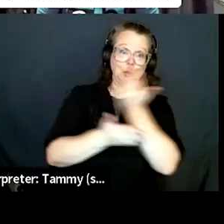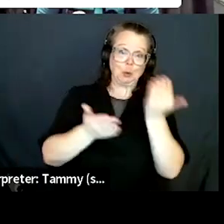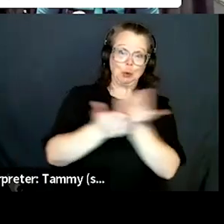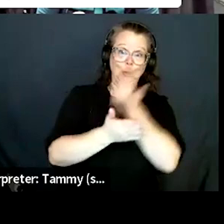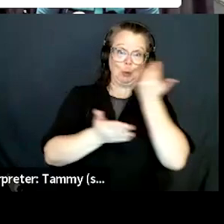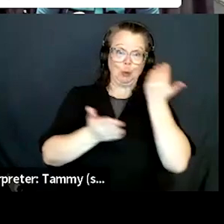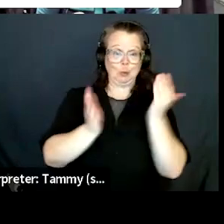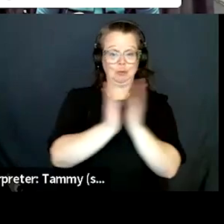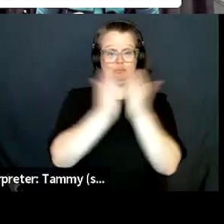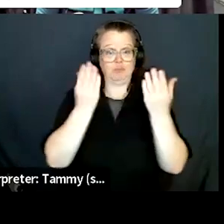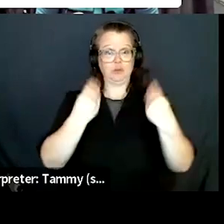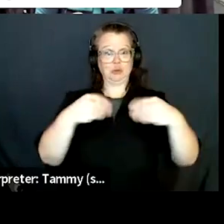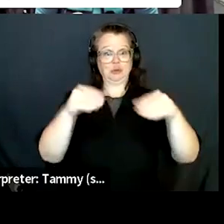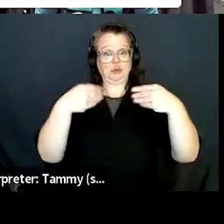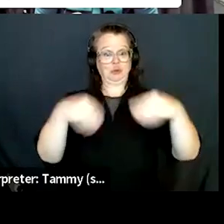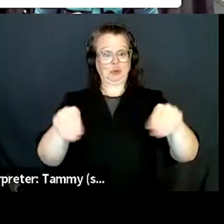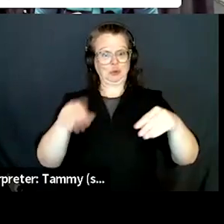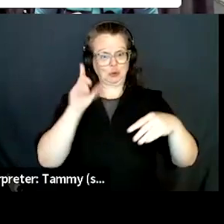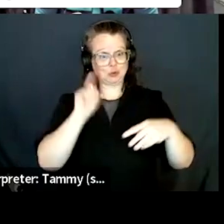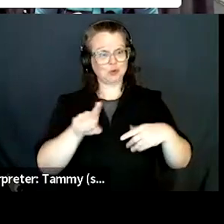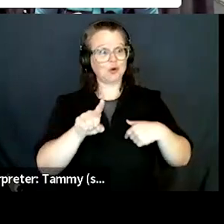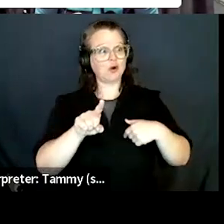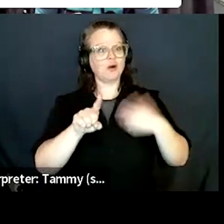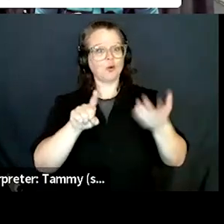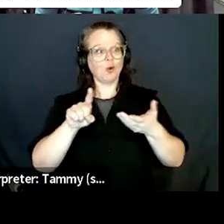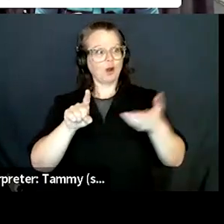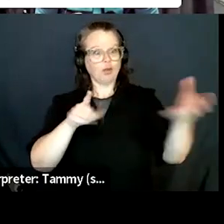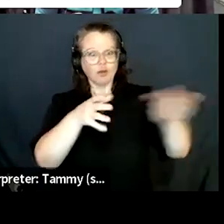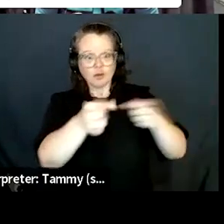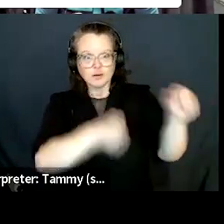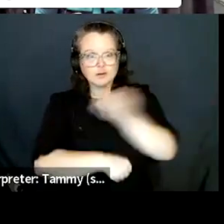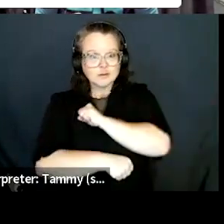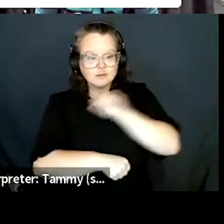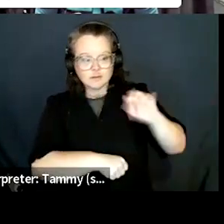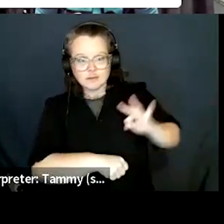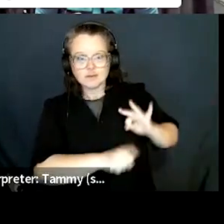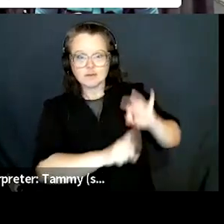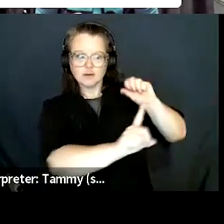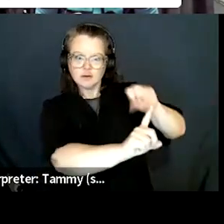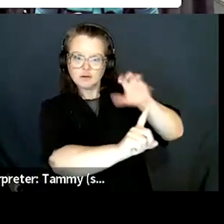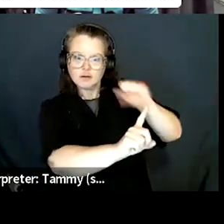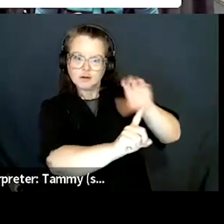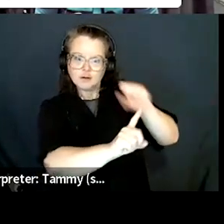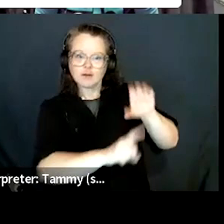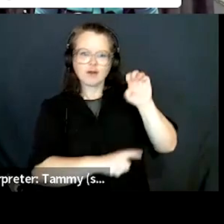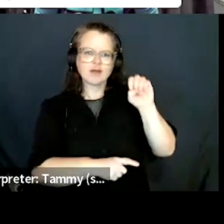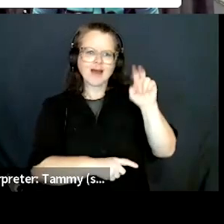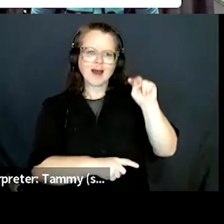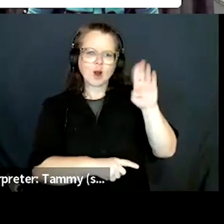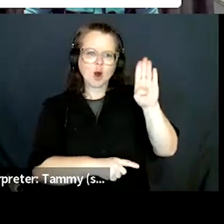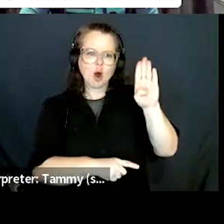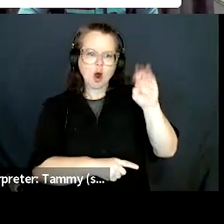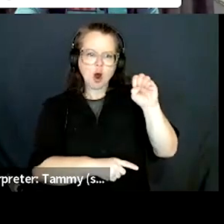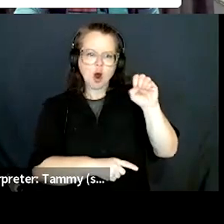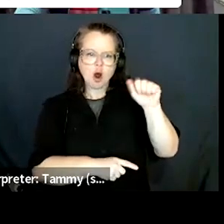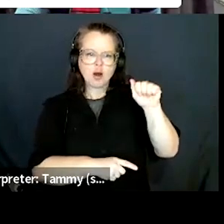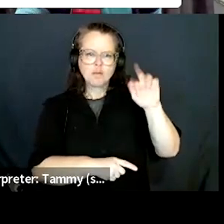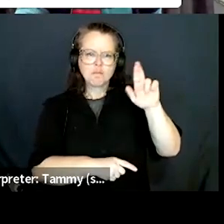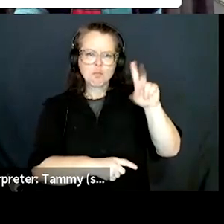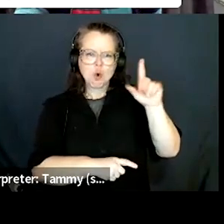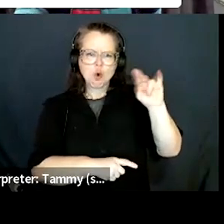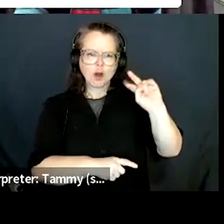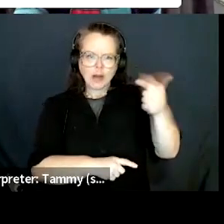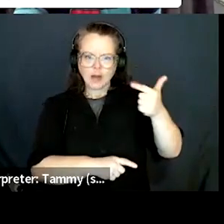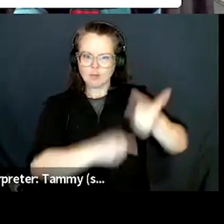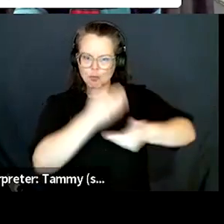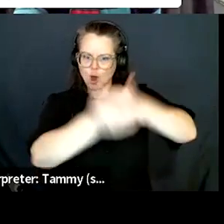there's some good stories to be shared and, uh, learned from there. So, um, how do